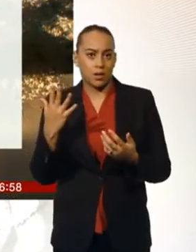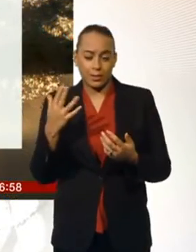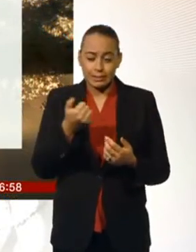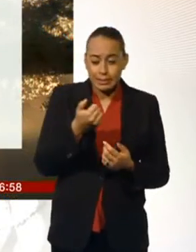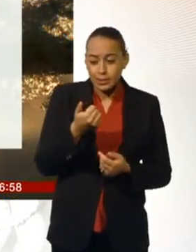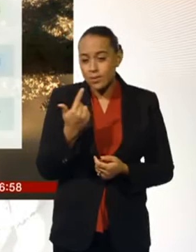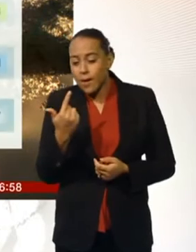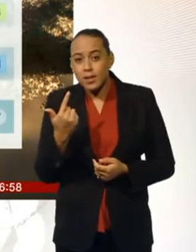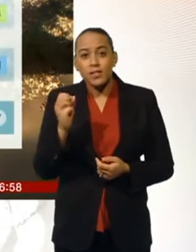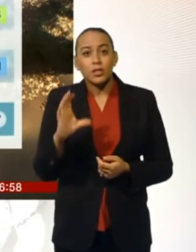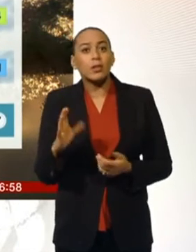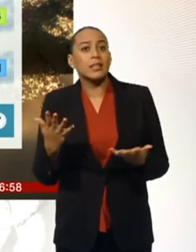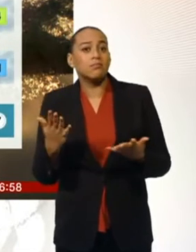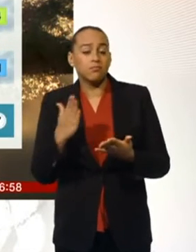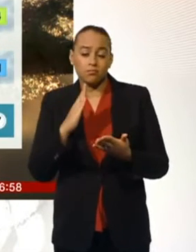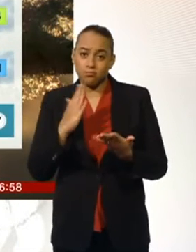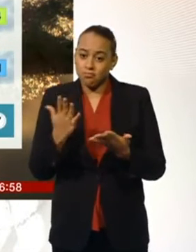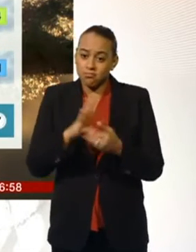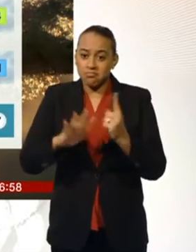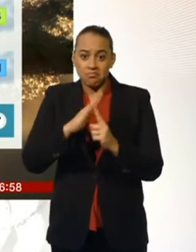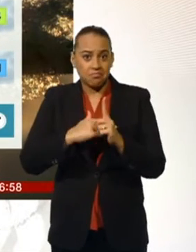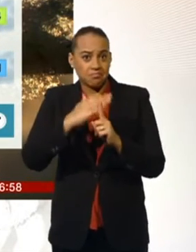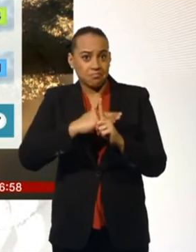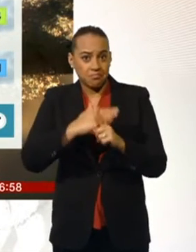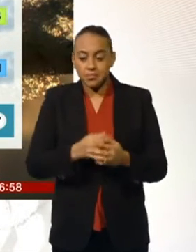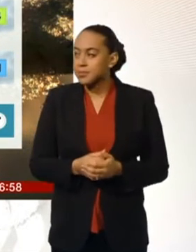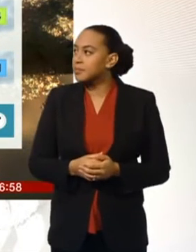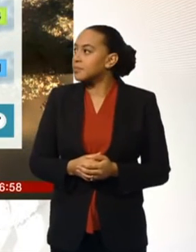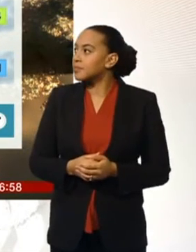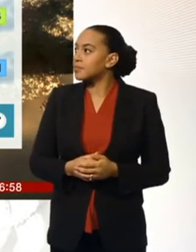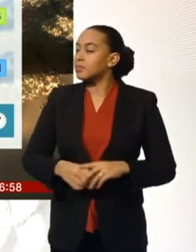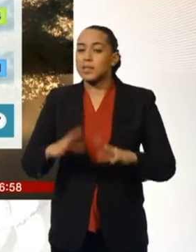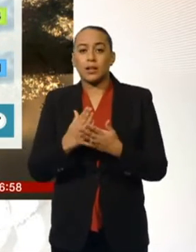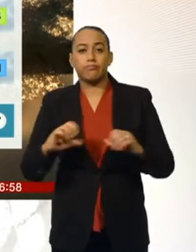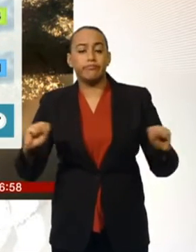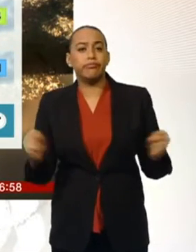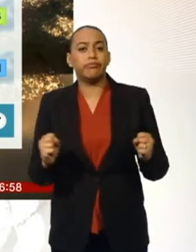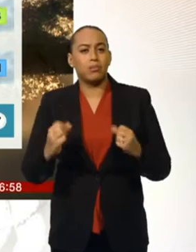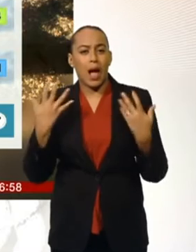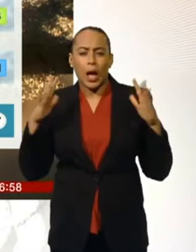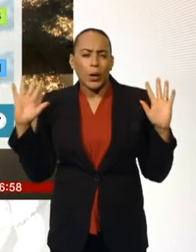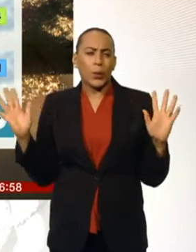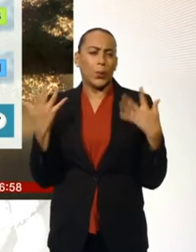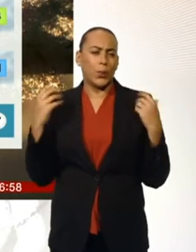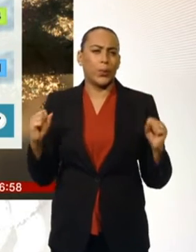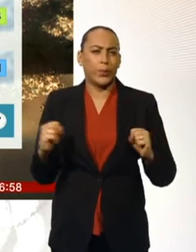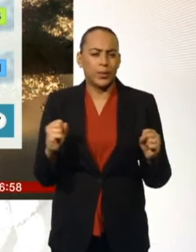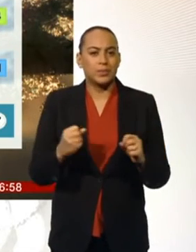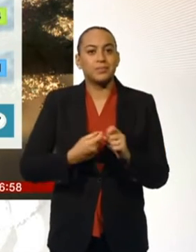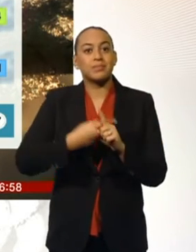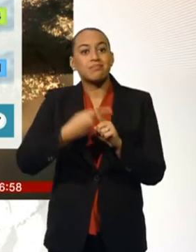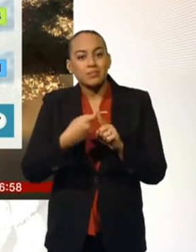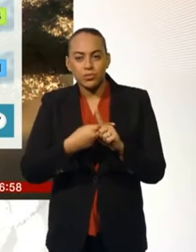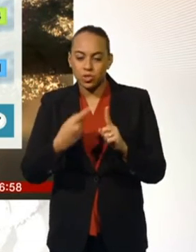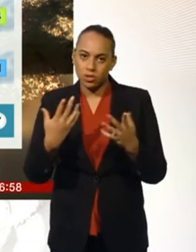Six or seven degrees Celsius will be the high. And it's looking even colder over the course of the weekend. Some really cold air pushing through temperatures. many of our rural